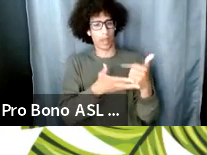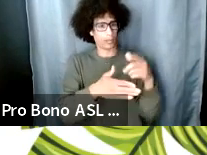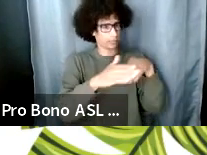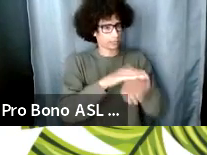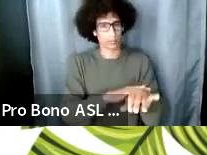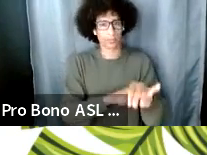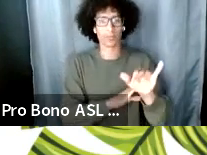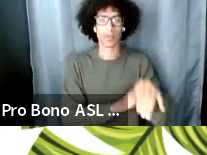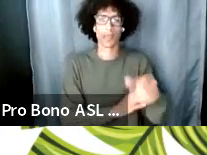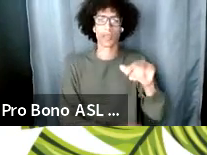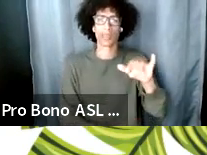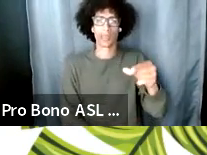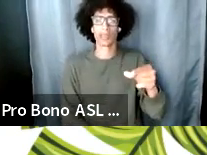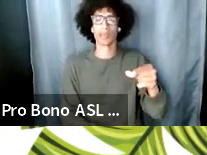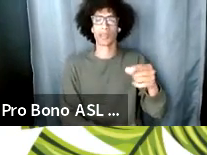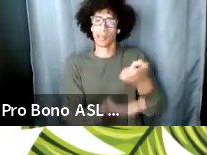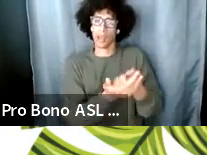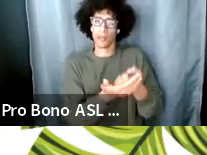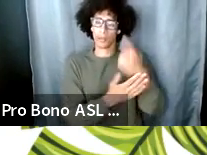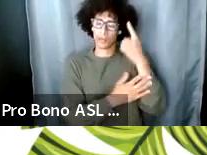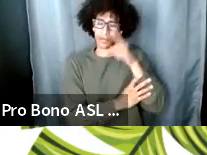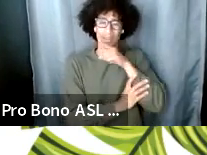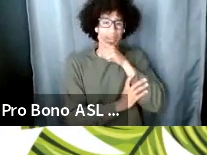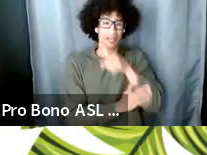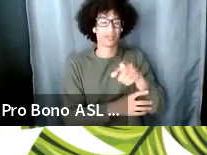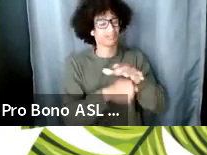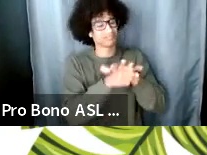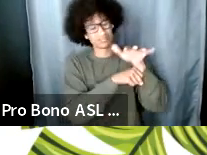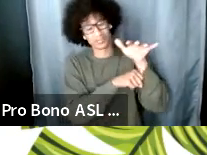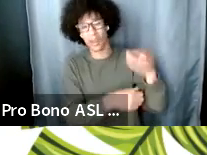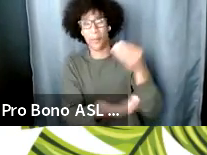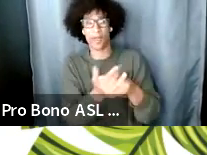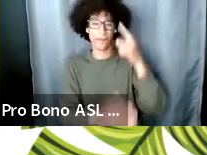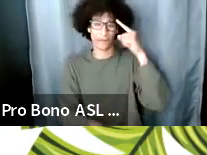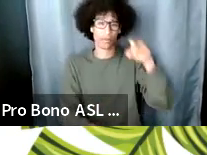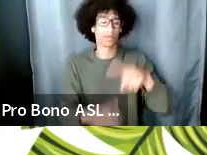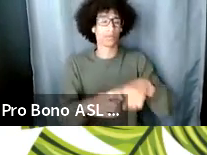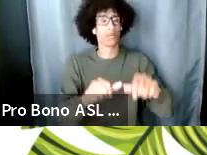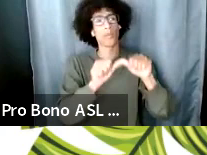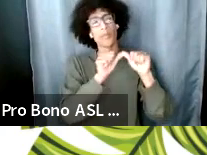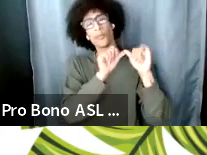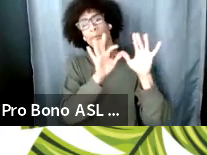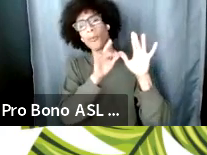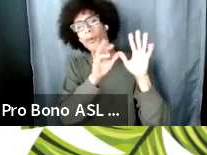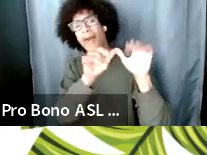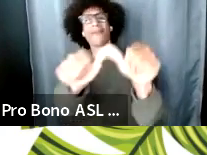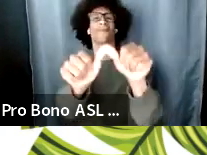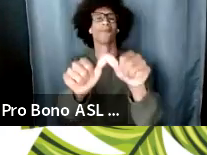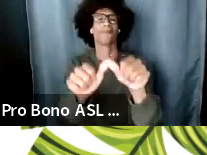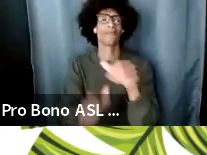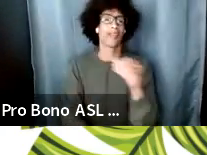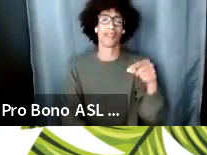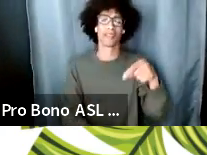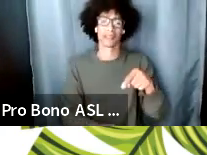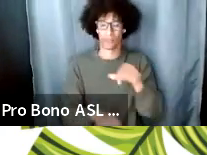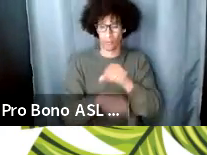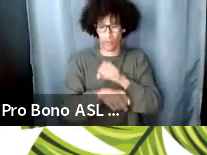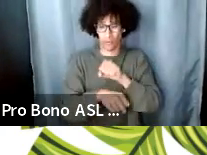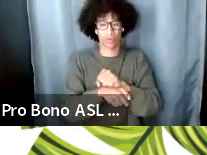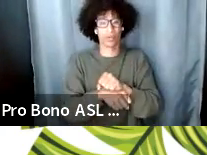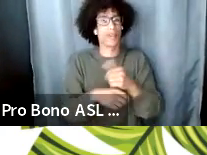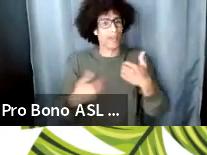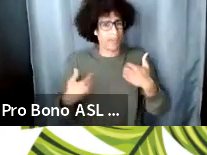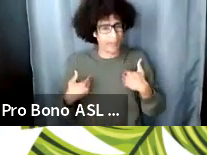in the institutions for you to thrive and to continue creating art in ways that um are sustainable we are not